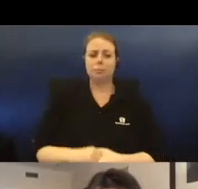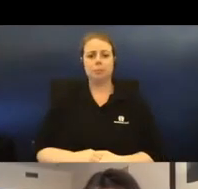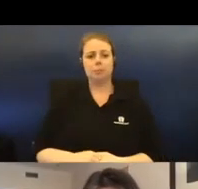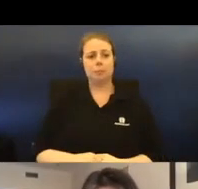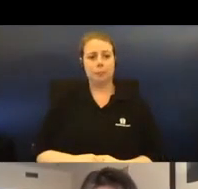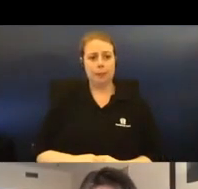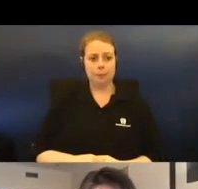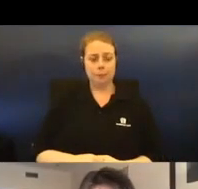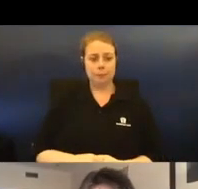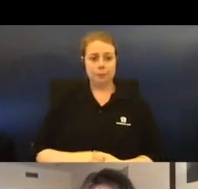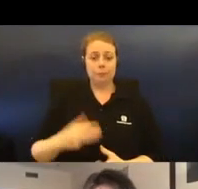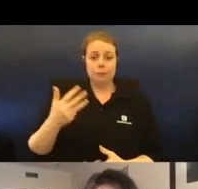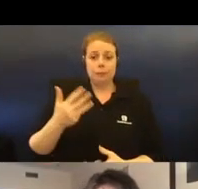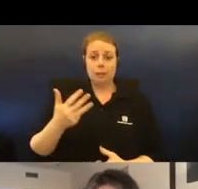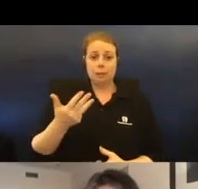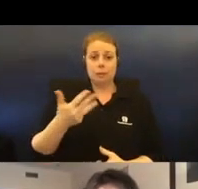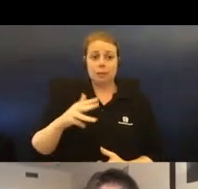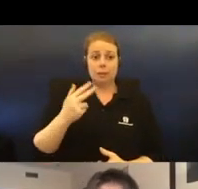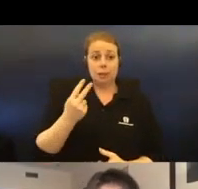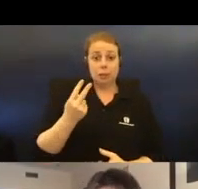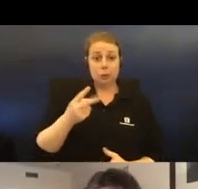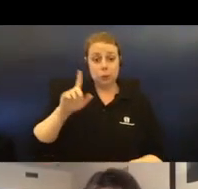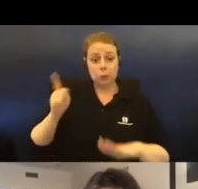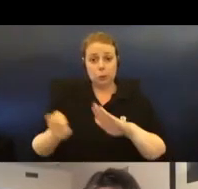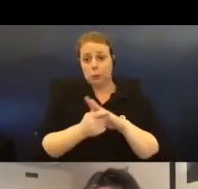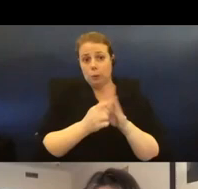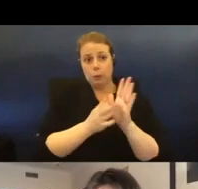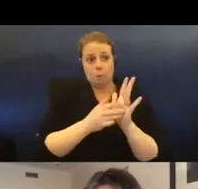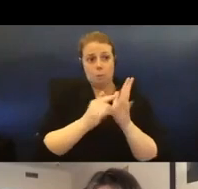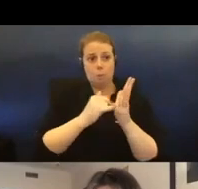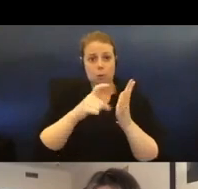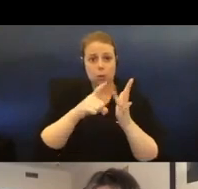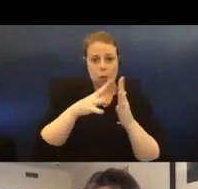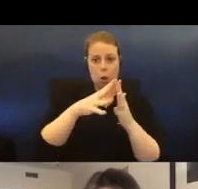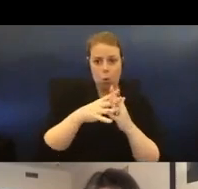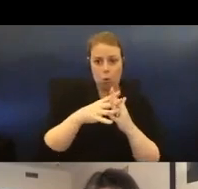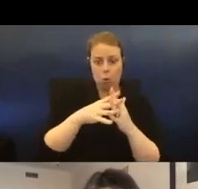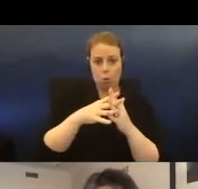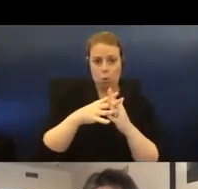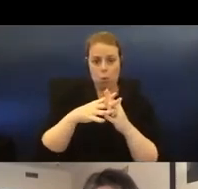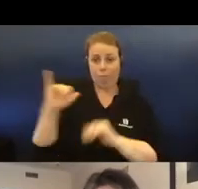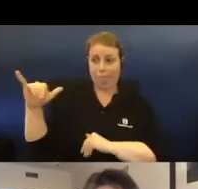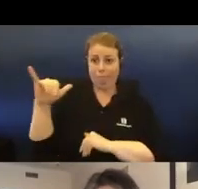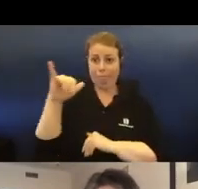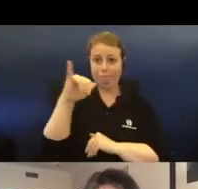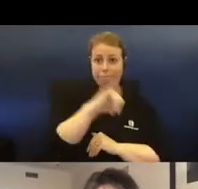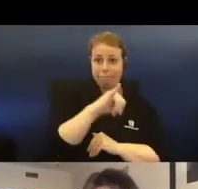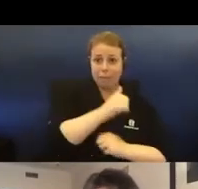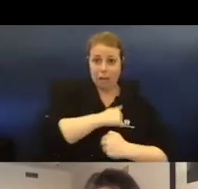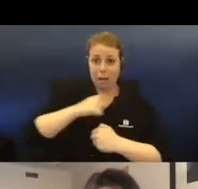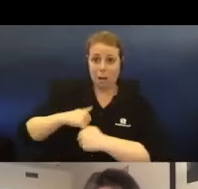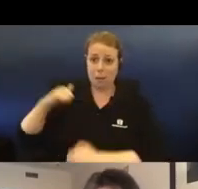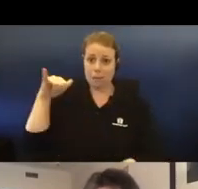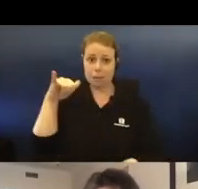And in 1992, we escaped to Moscow as illegal refugees, flying out on a military plane from a country in a curfew